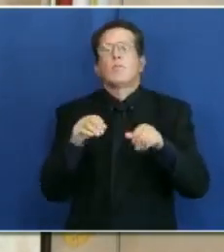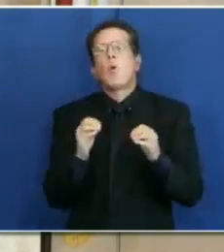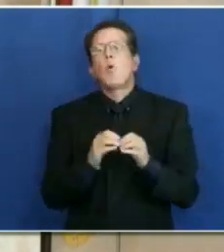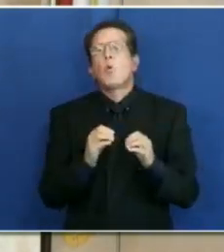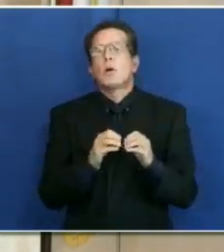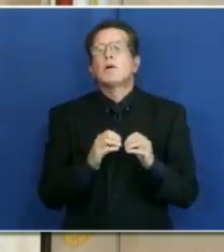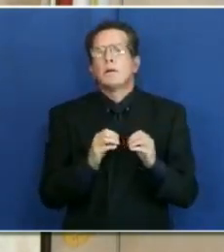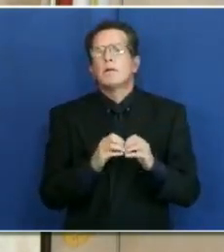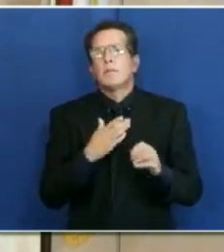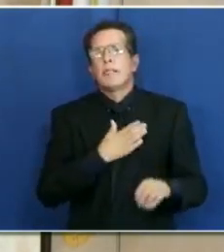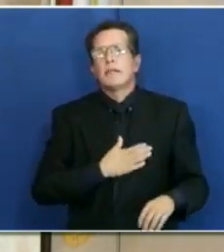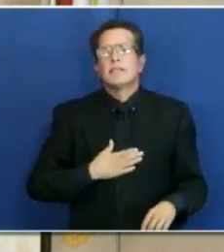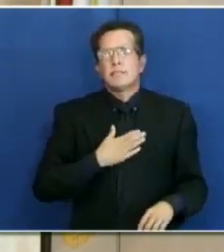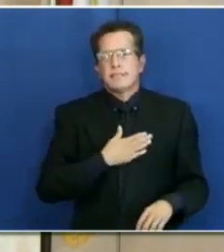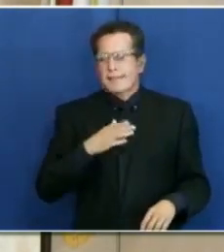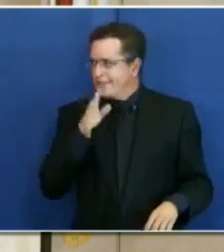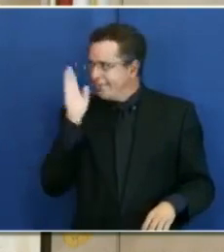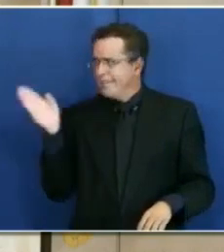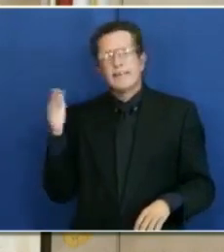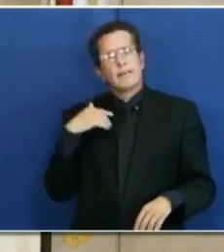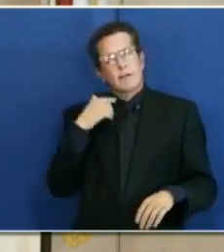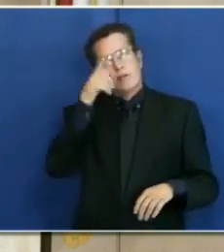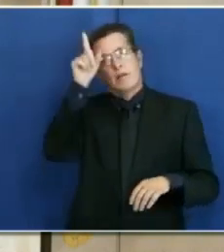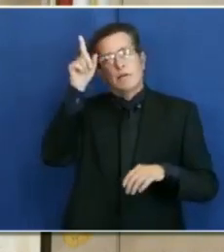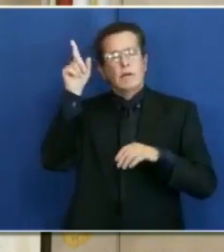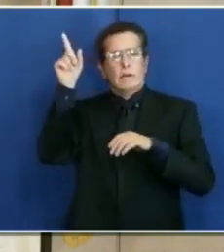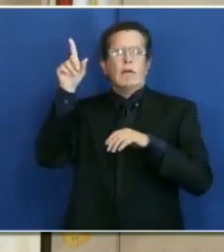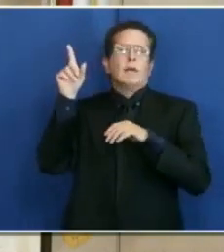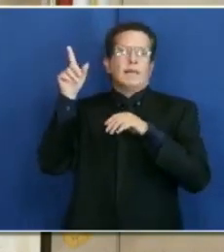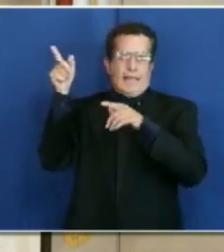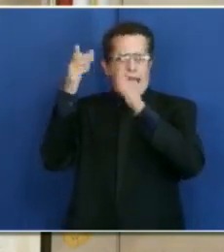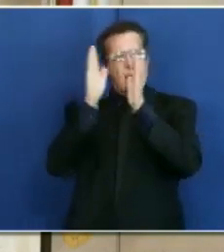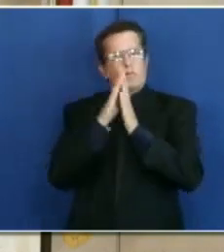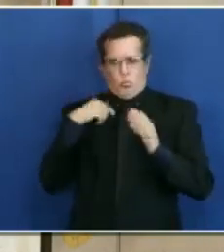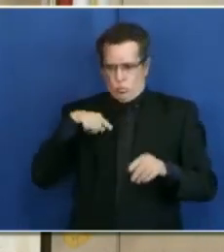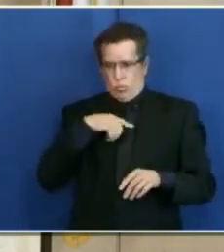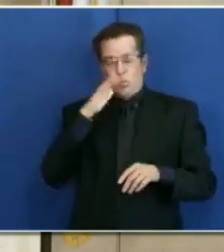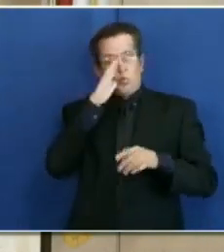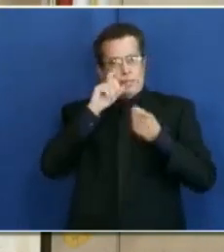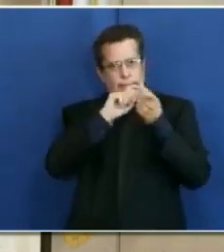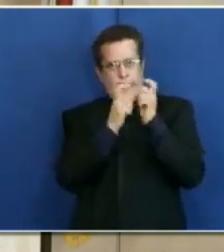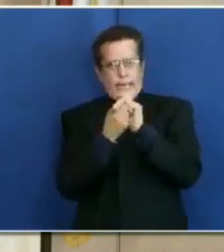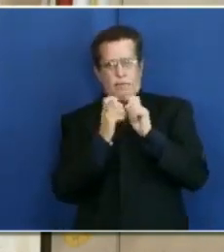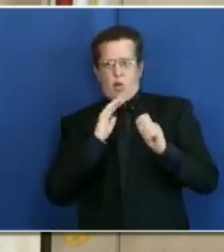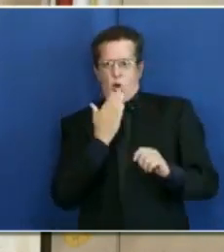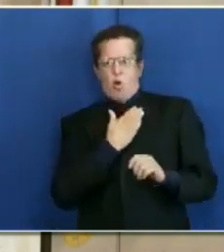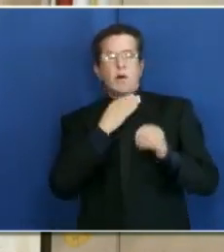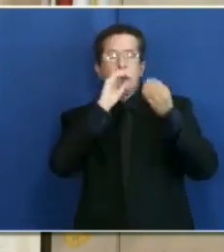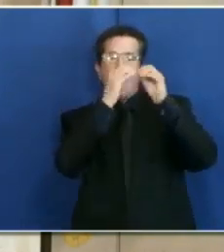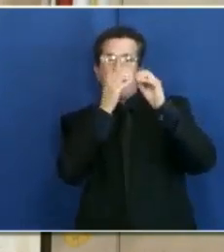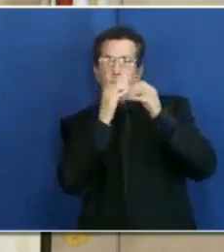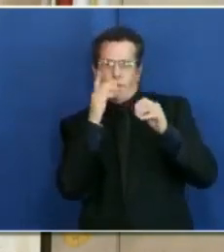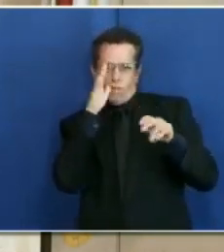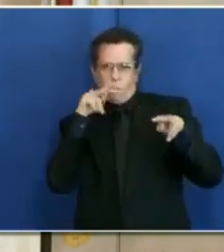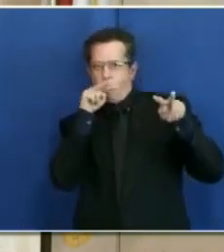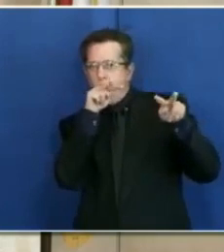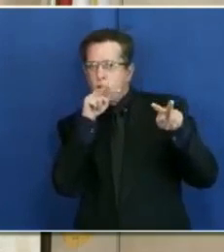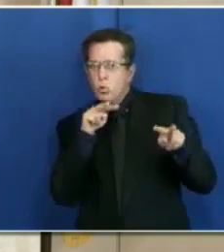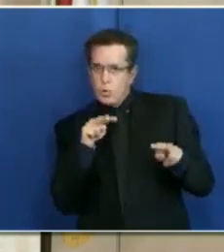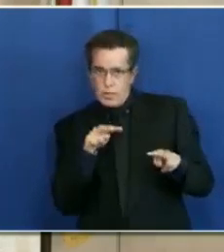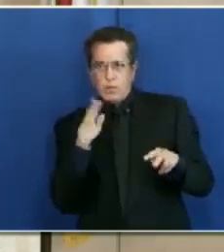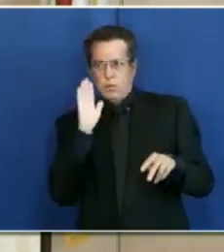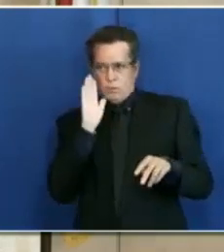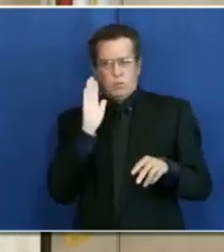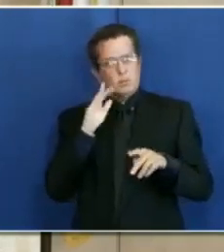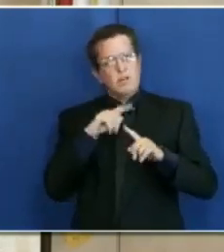have phrased my question differently. Are we planning any changes to our metrics for monitoring after we reopen the second time?